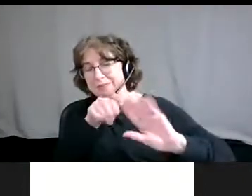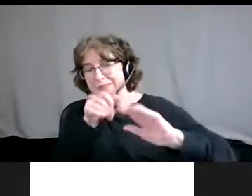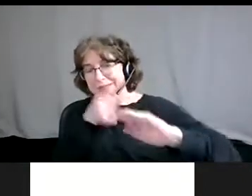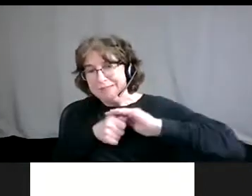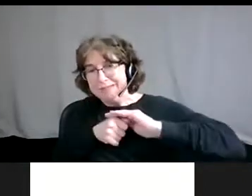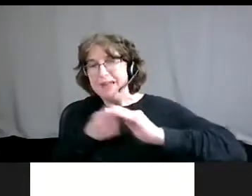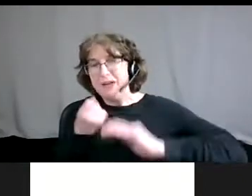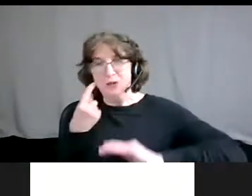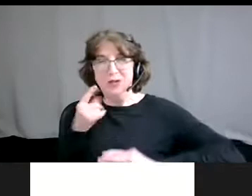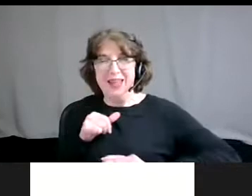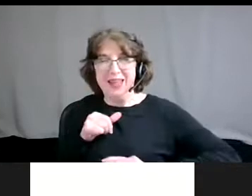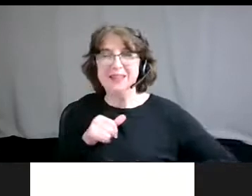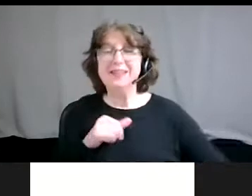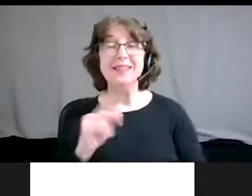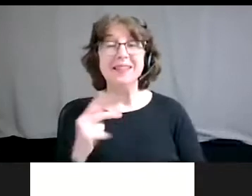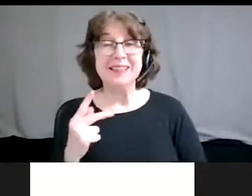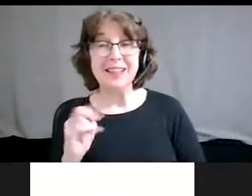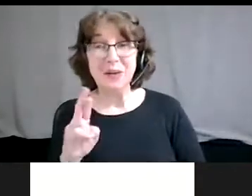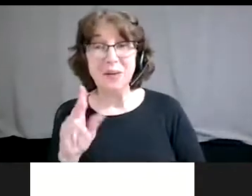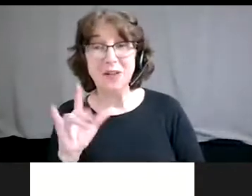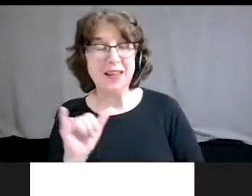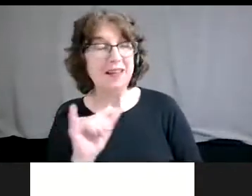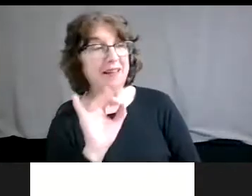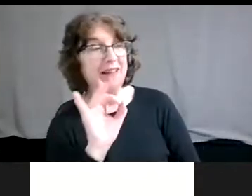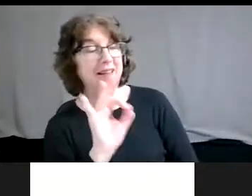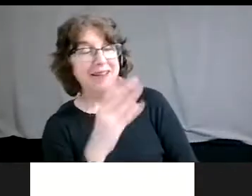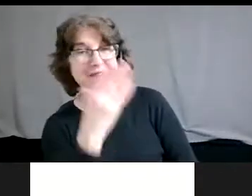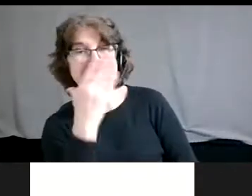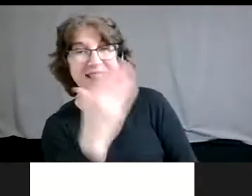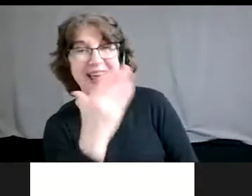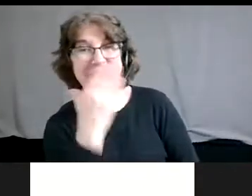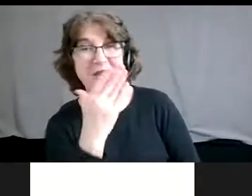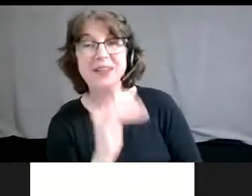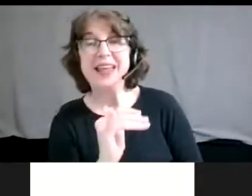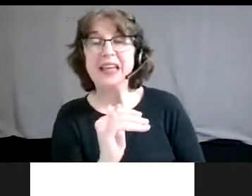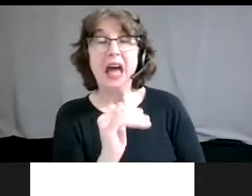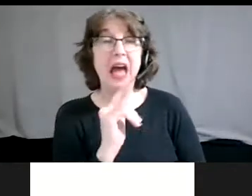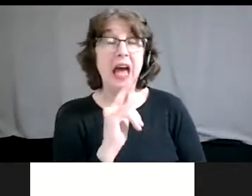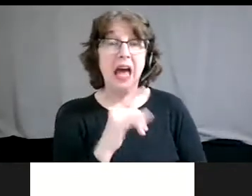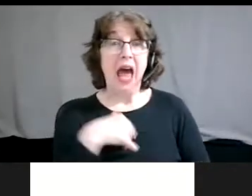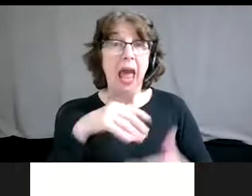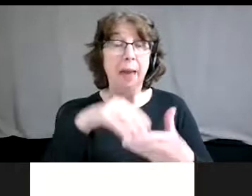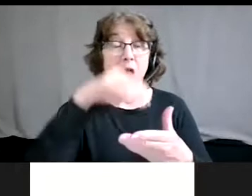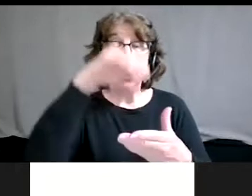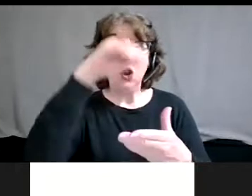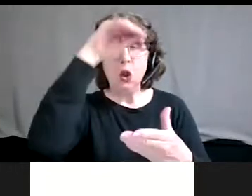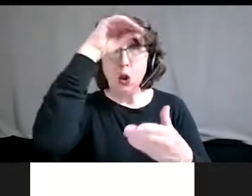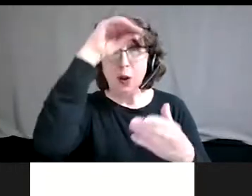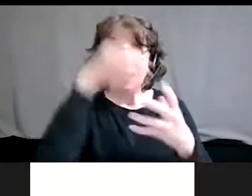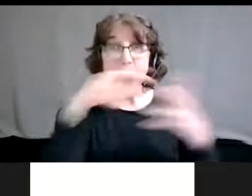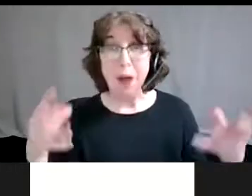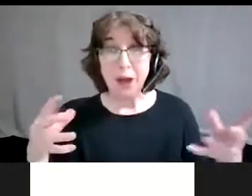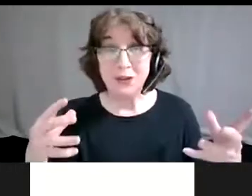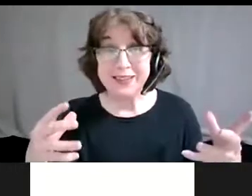This is Kimberly. Thanks for that. I'm learning so much and I thought I knew at least a little bit